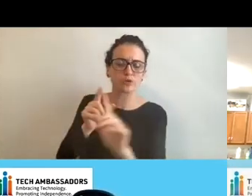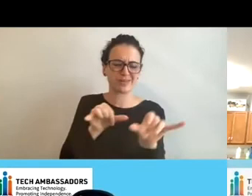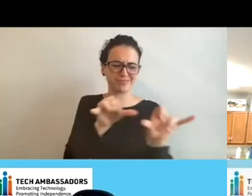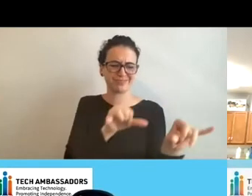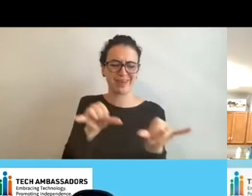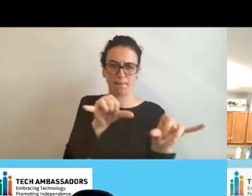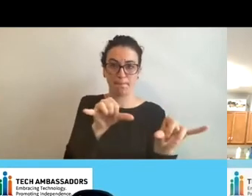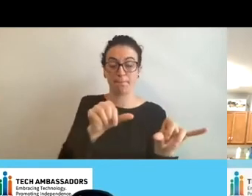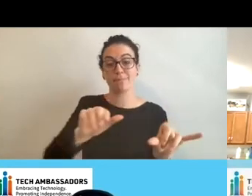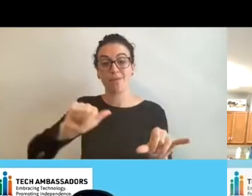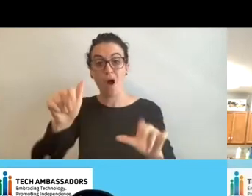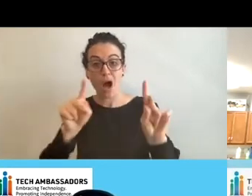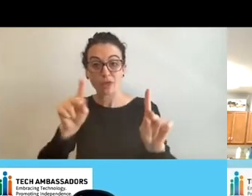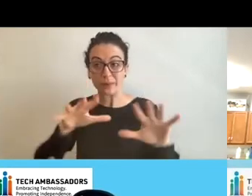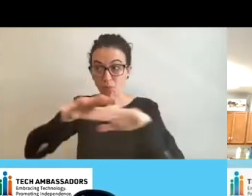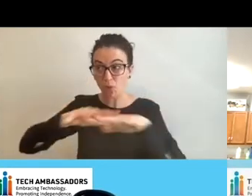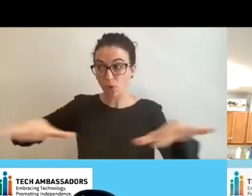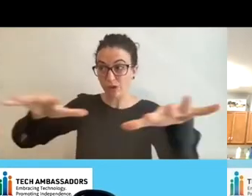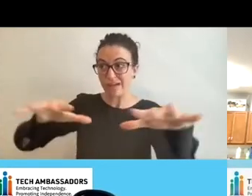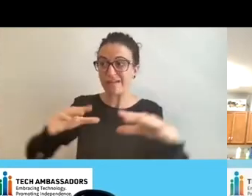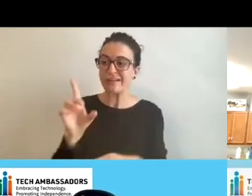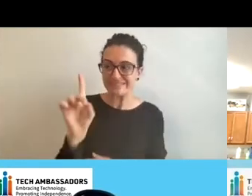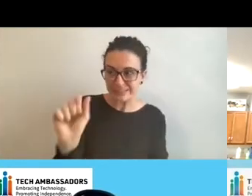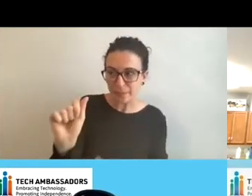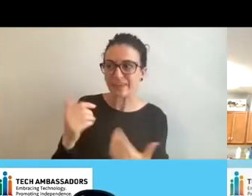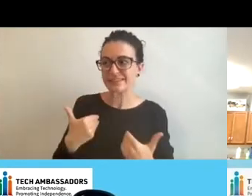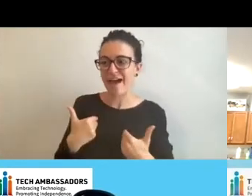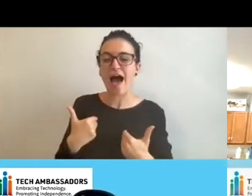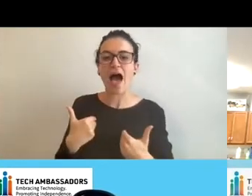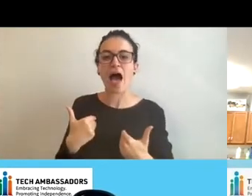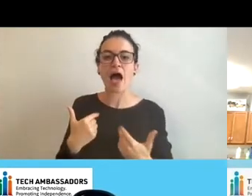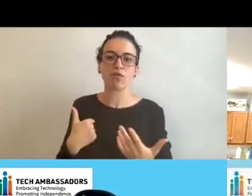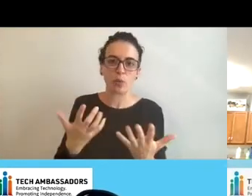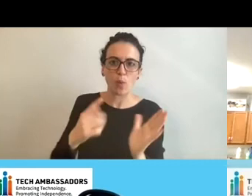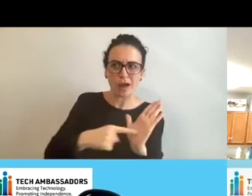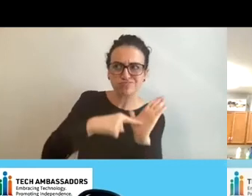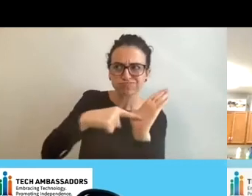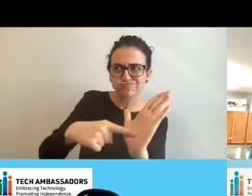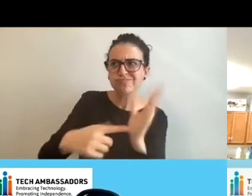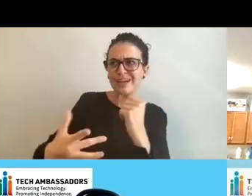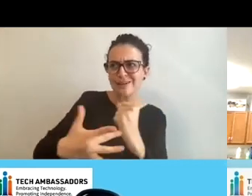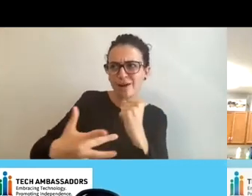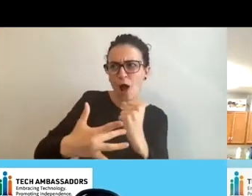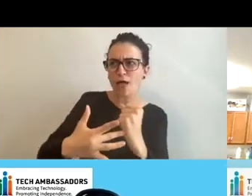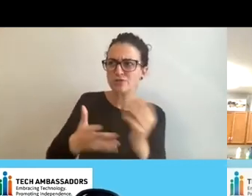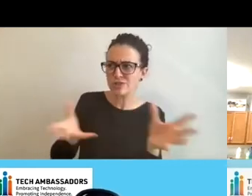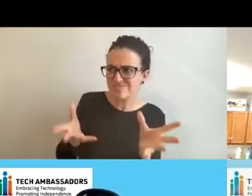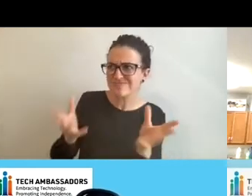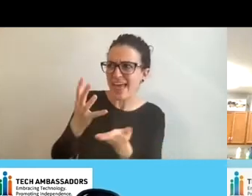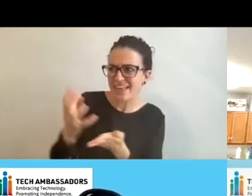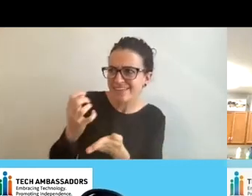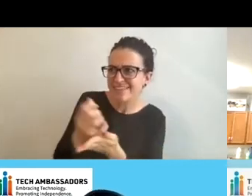people with disabilities use and understand and learn technology. We all